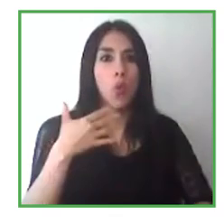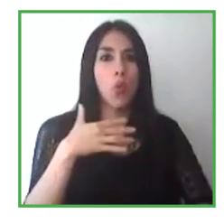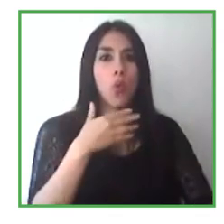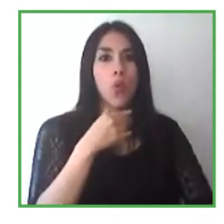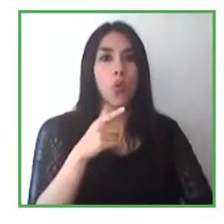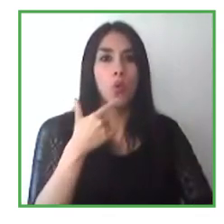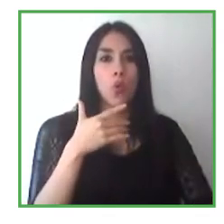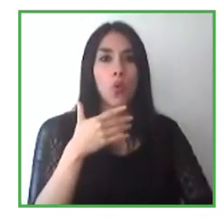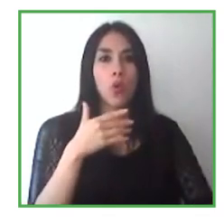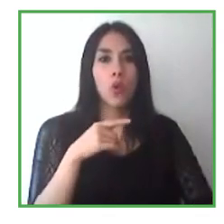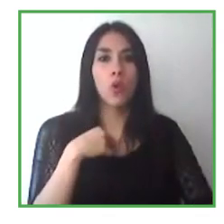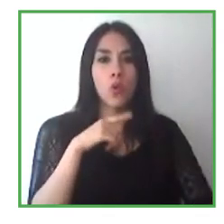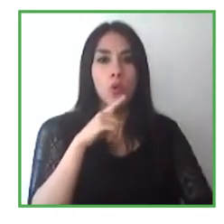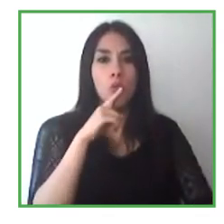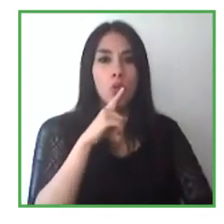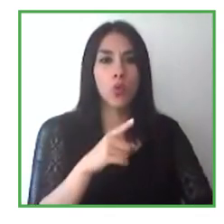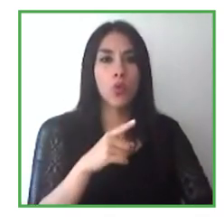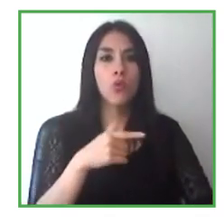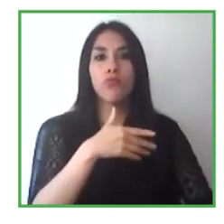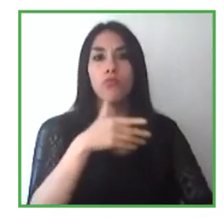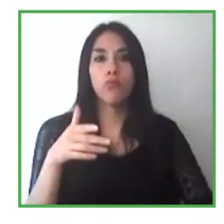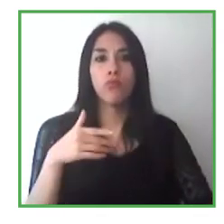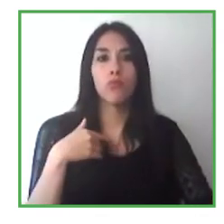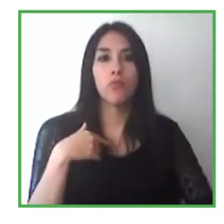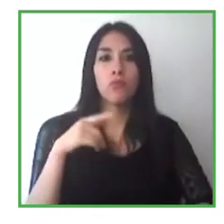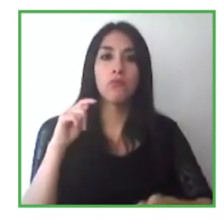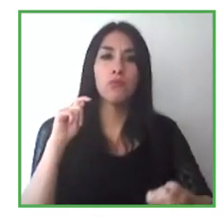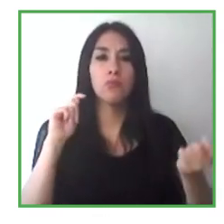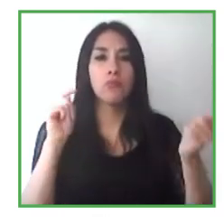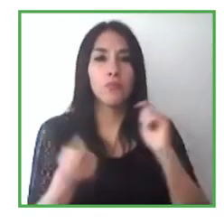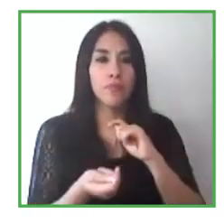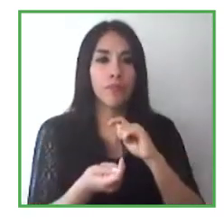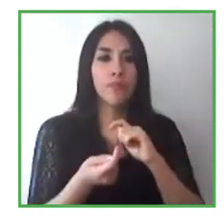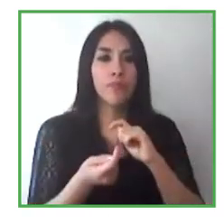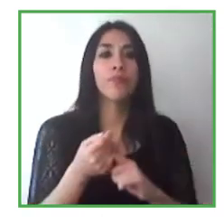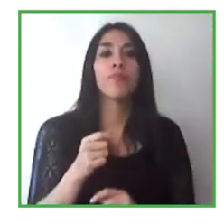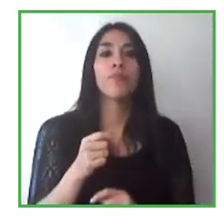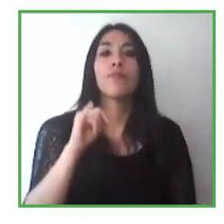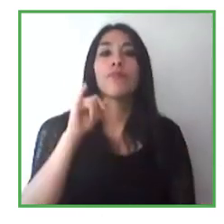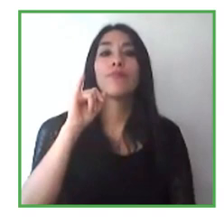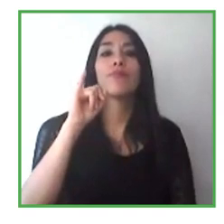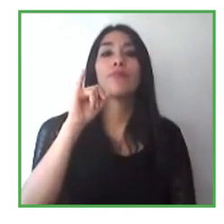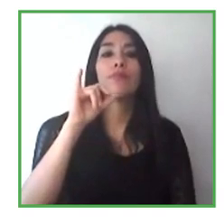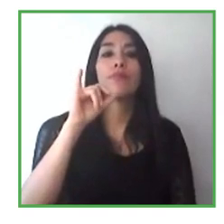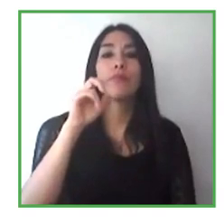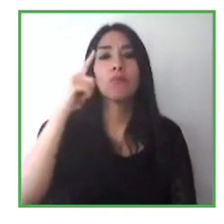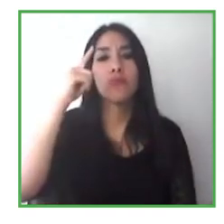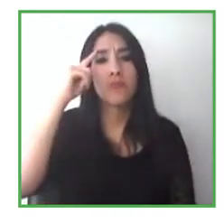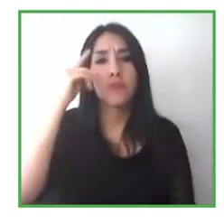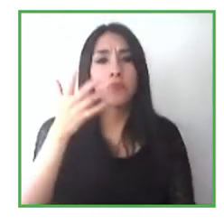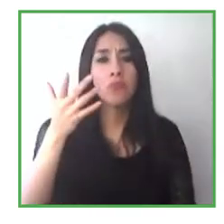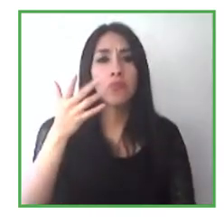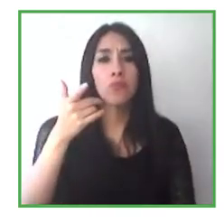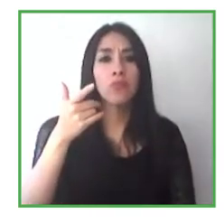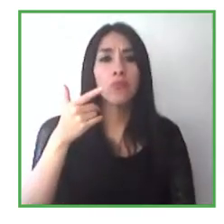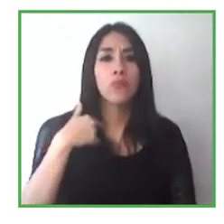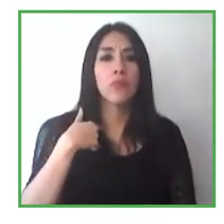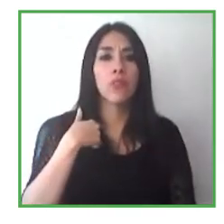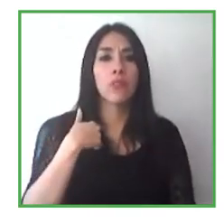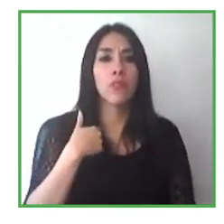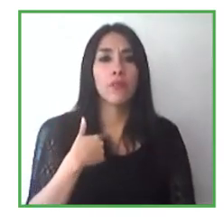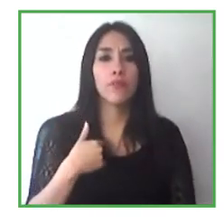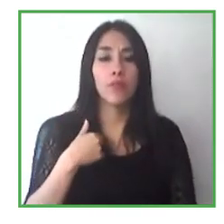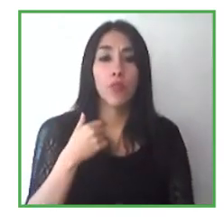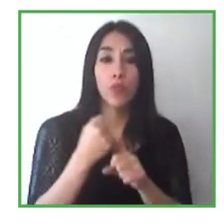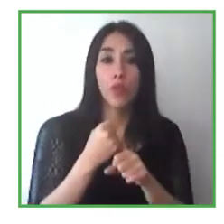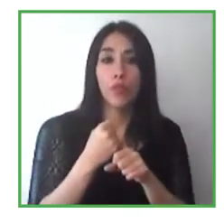Yves, what are you seeing and how has COVID affected the work that you're doing? The great work you've been doing at IBM for many years. How